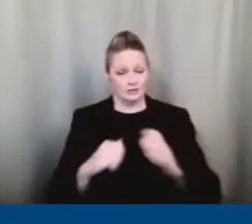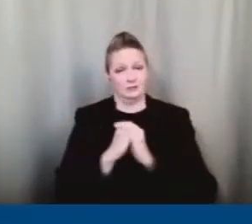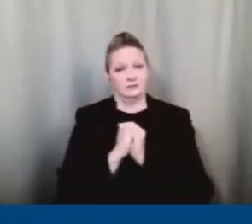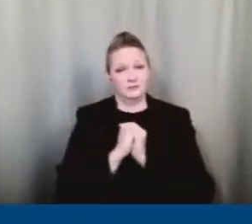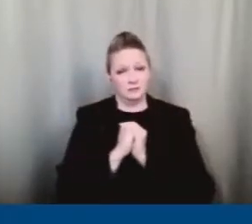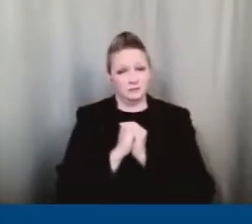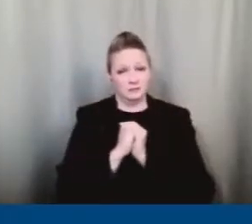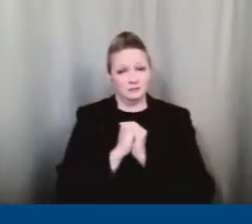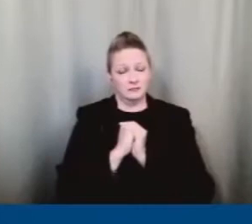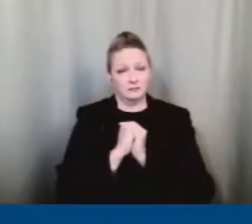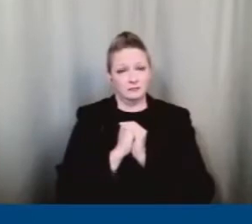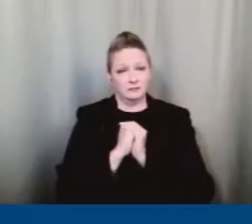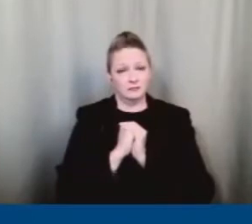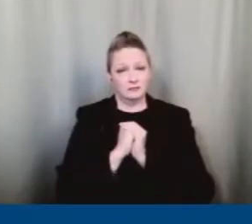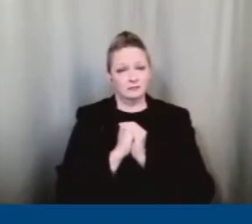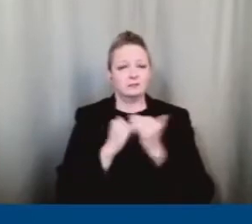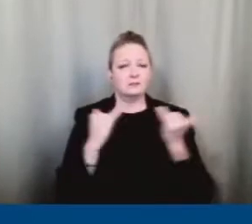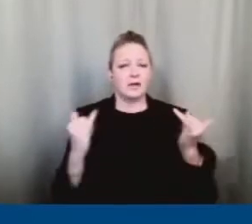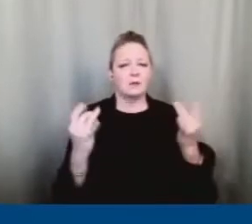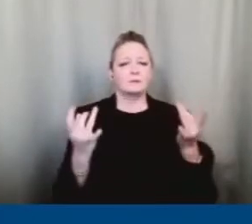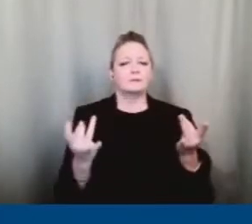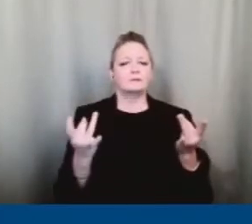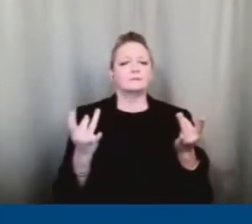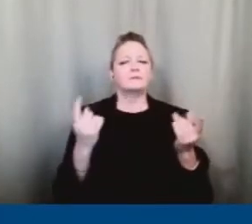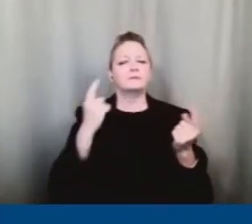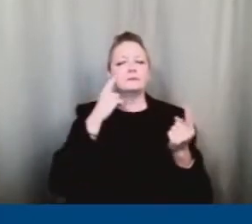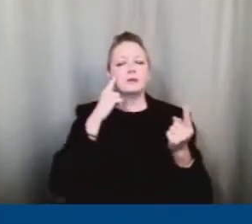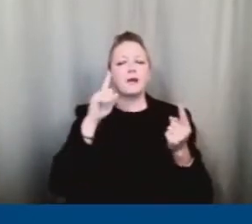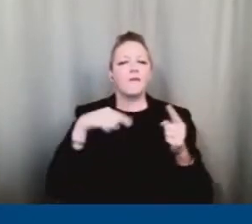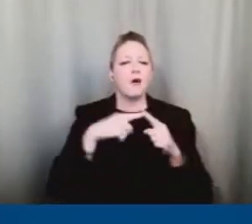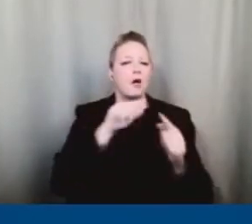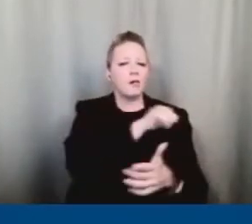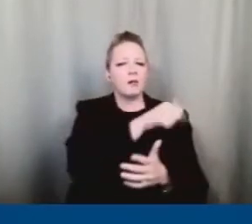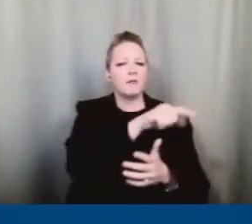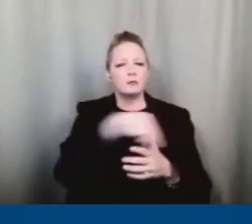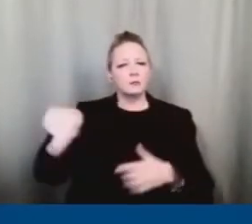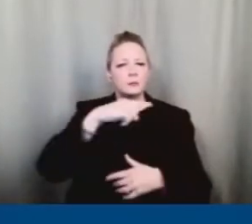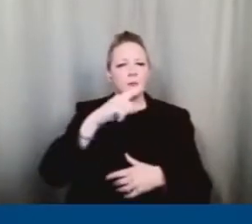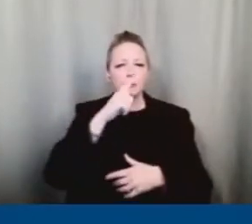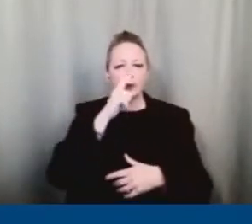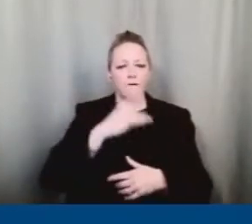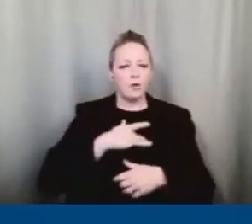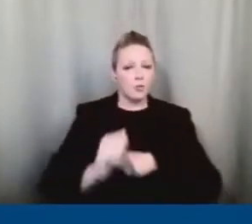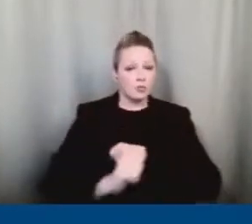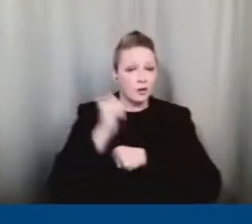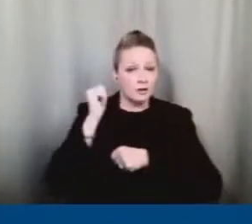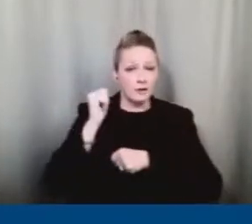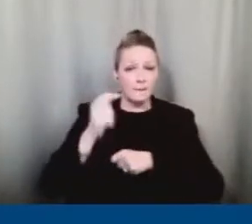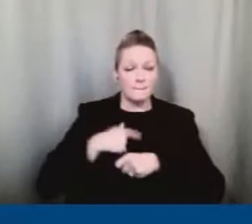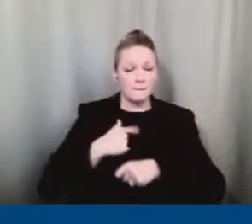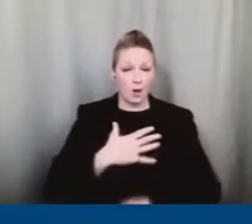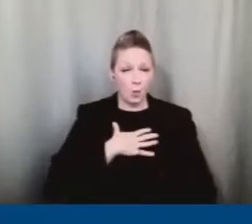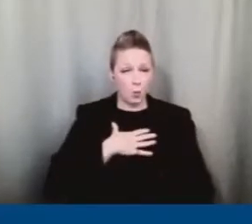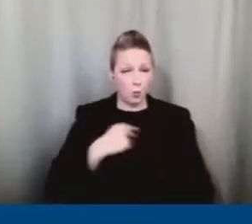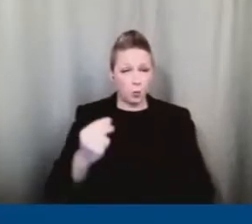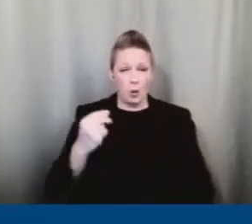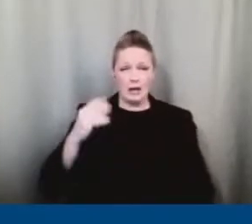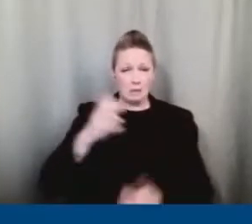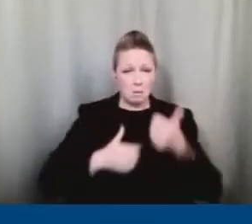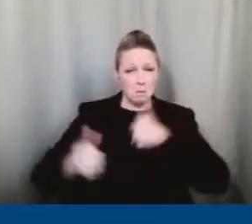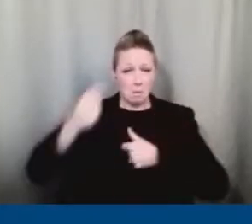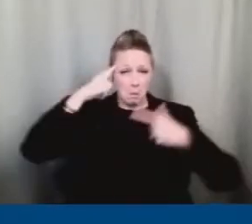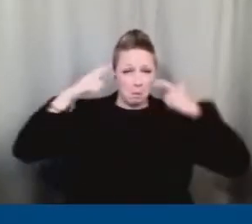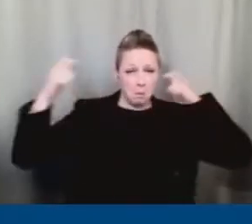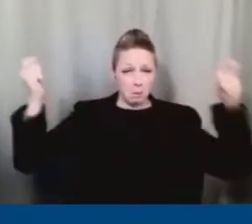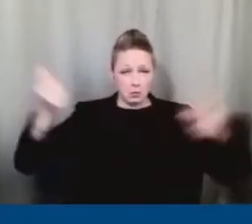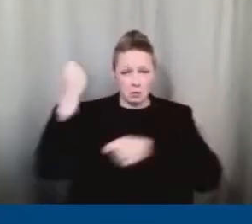Let us think of all the rest of us who have been threatened by torch bearing white supremacists and troubled by the